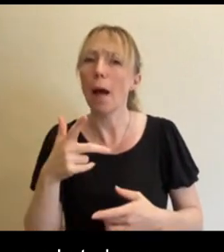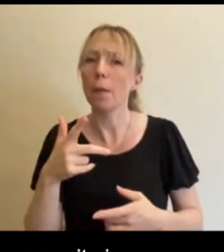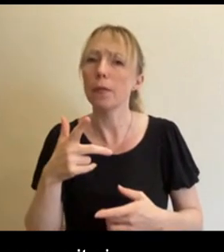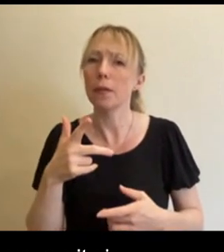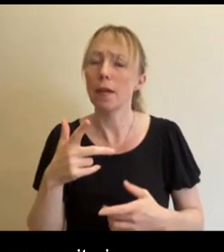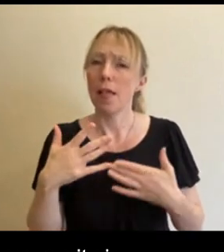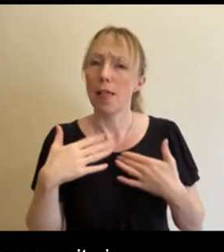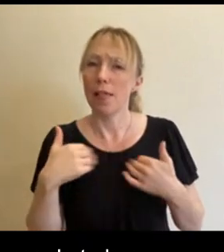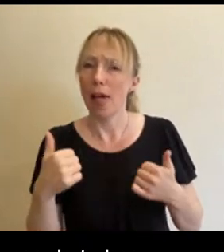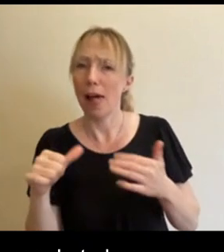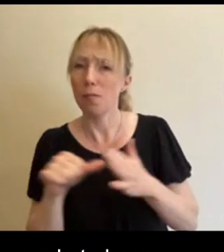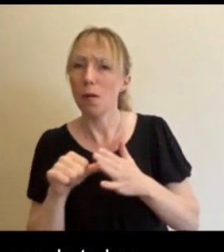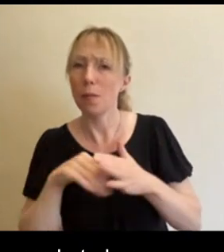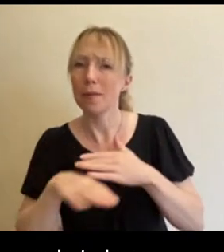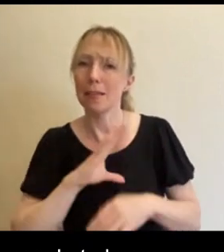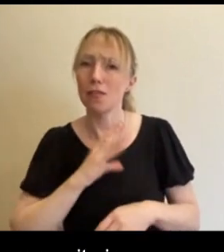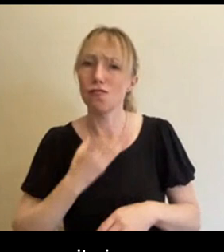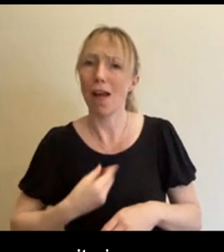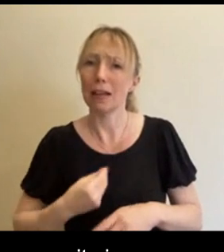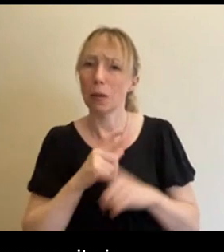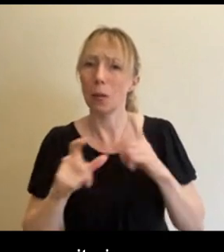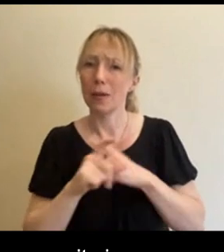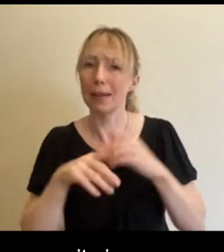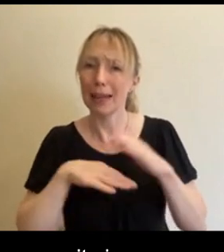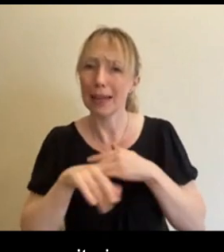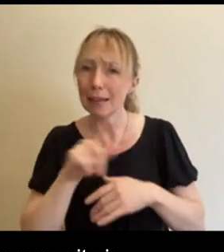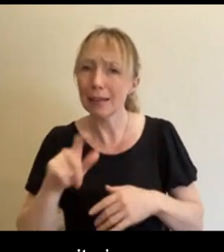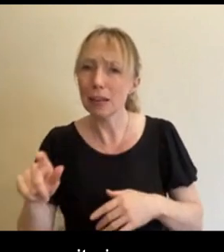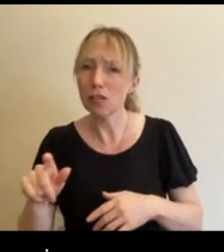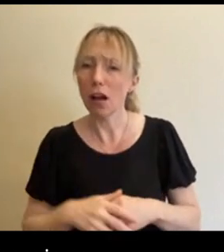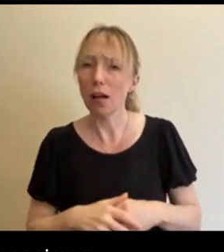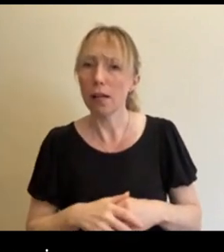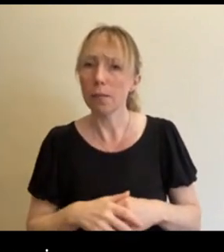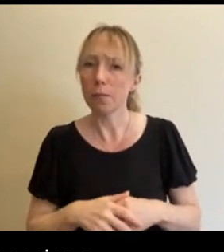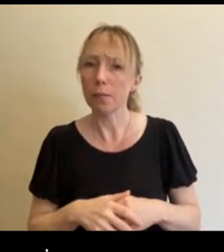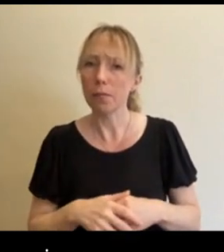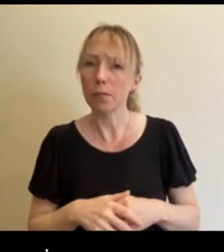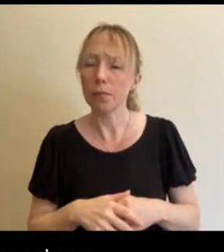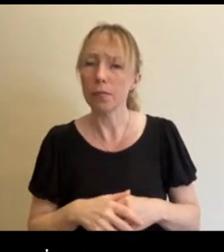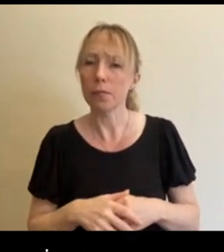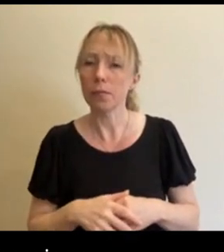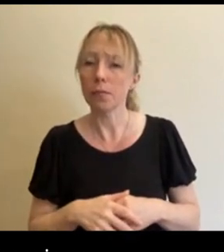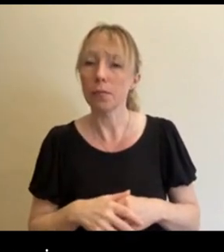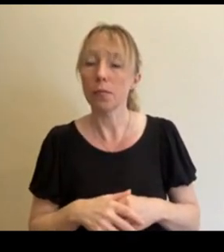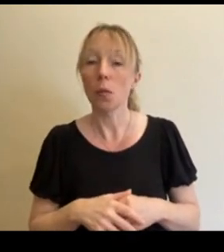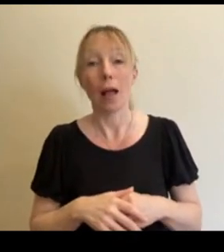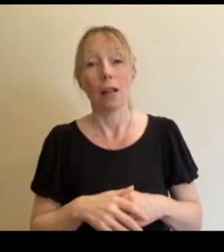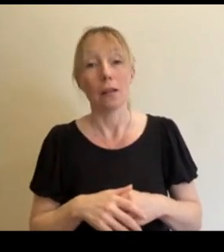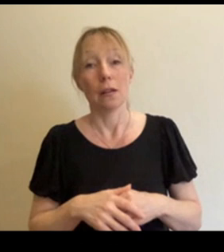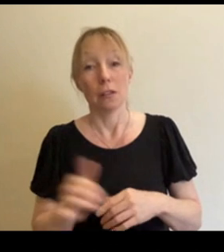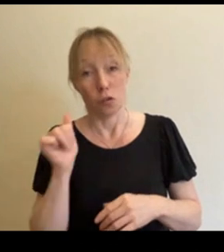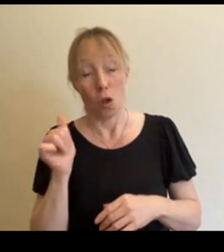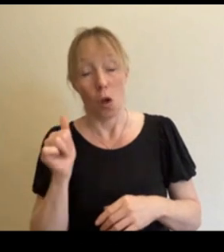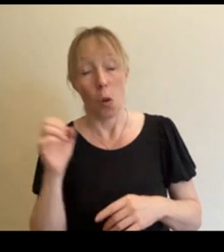start talking about, opening a conversation about? Right. As you know, the main issue of